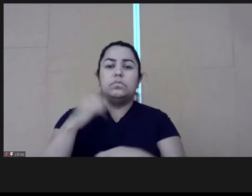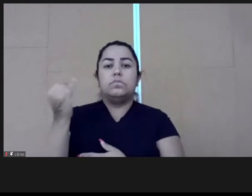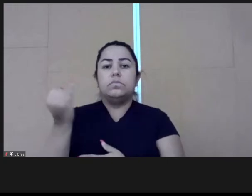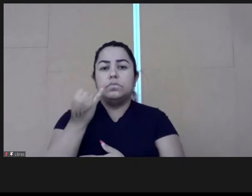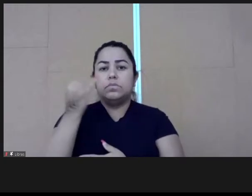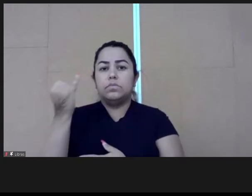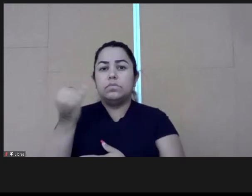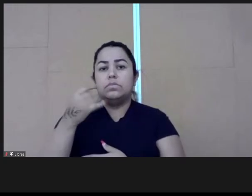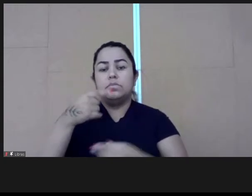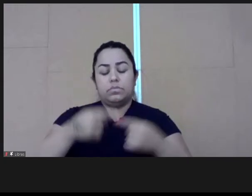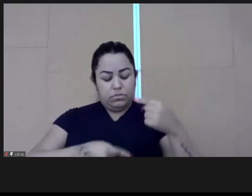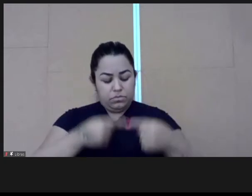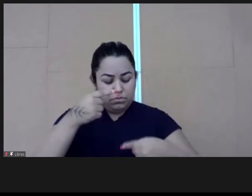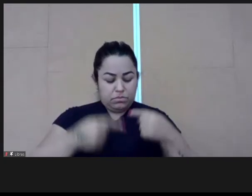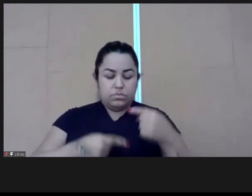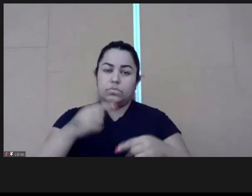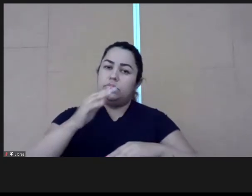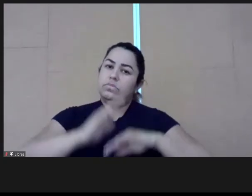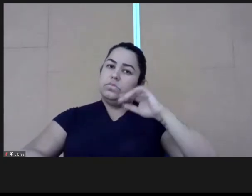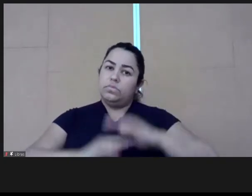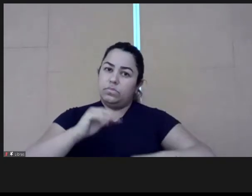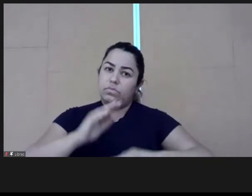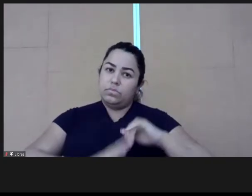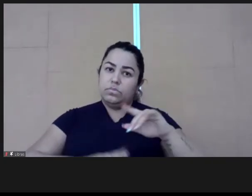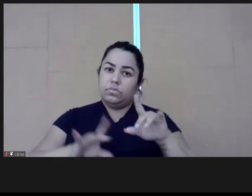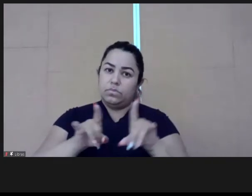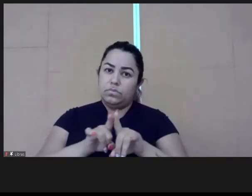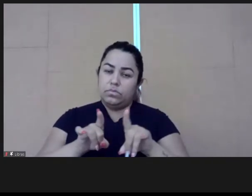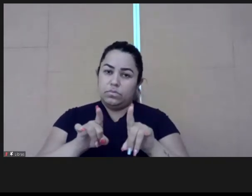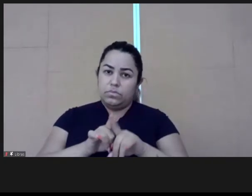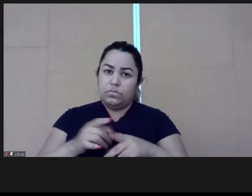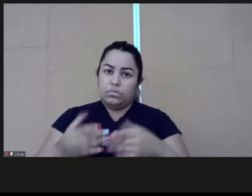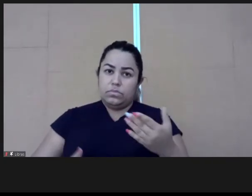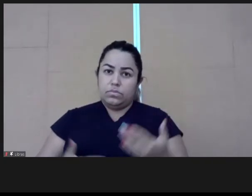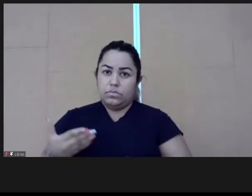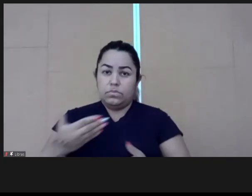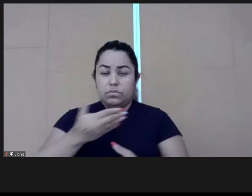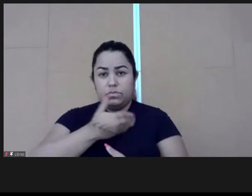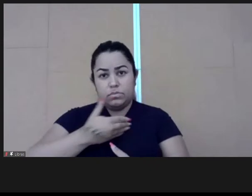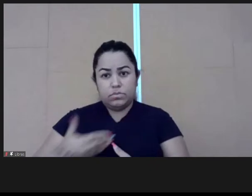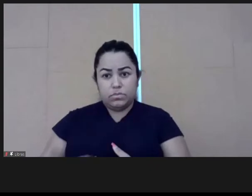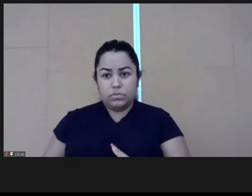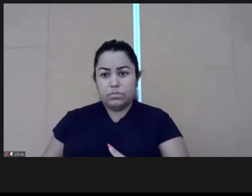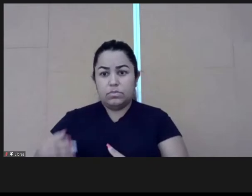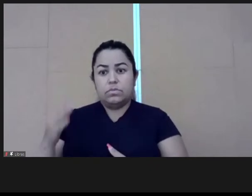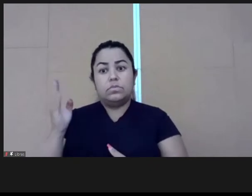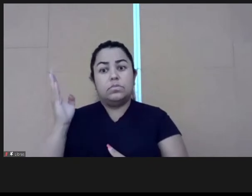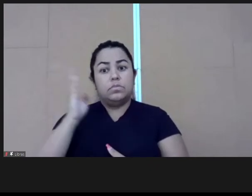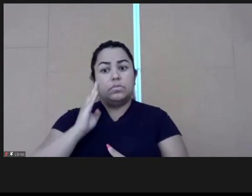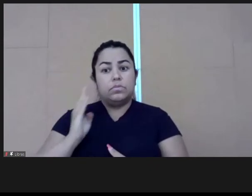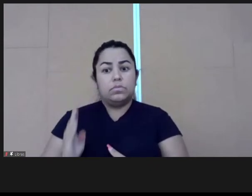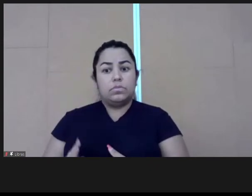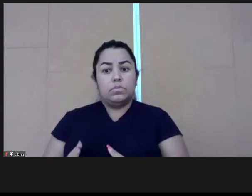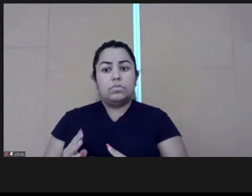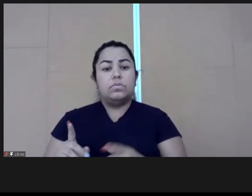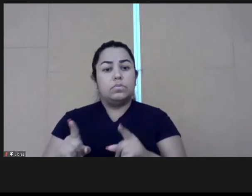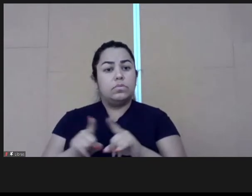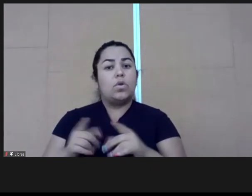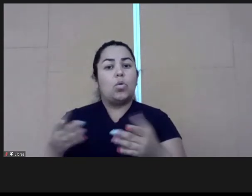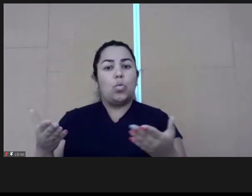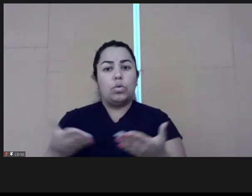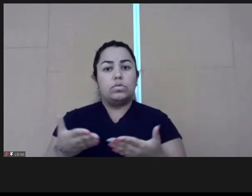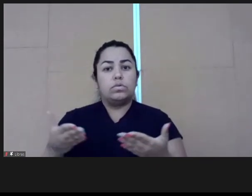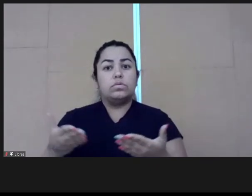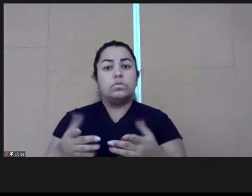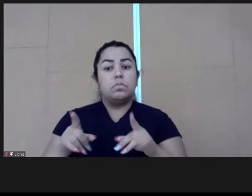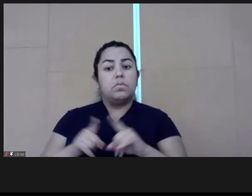to understand the importance of this politics for the public sector in Brazil. So